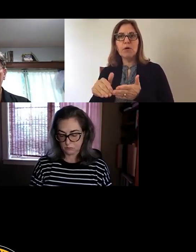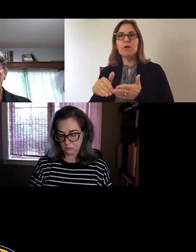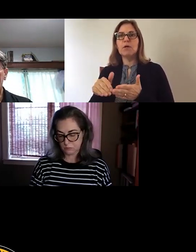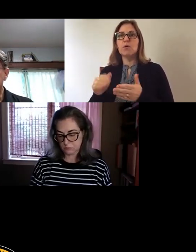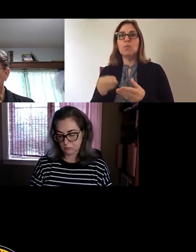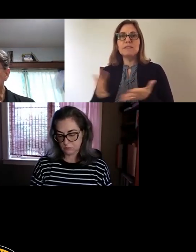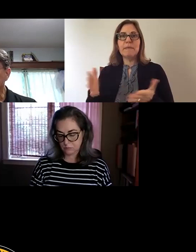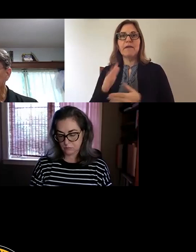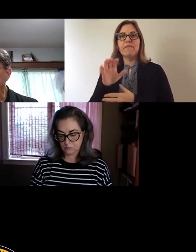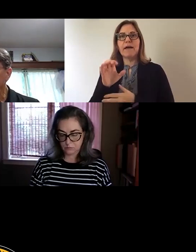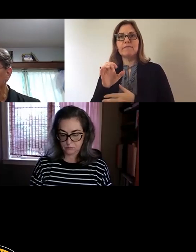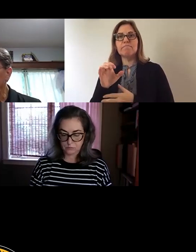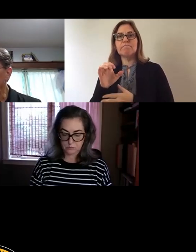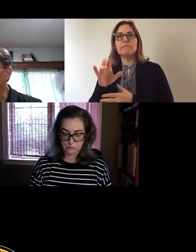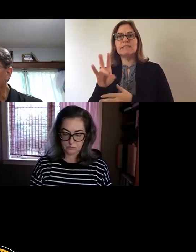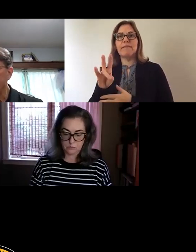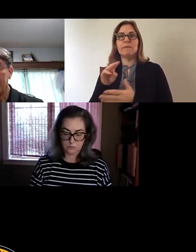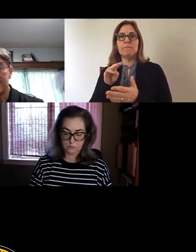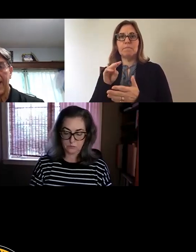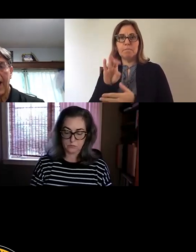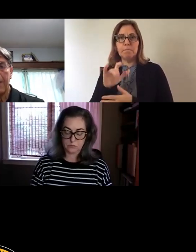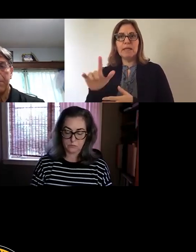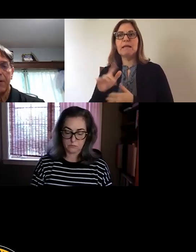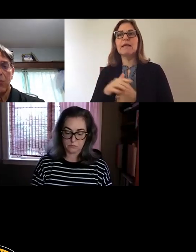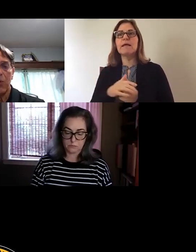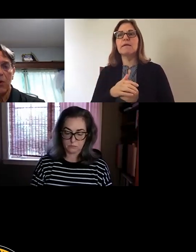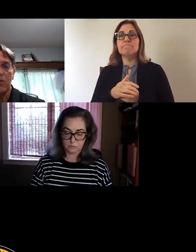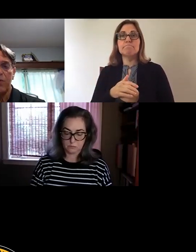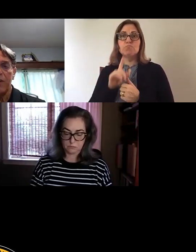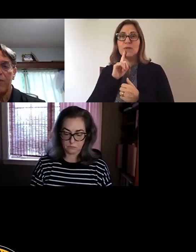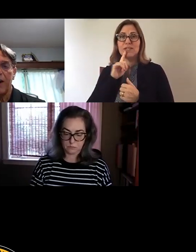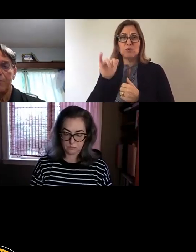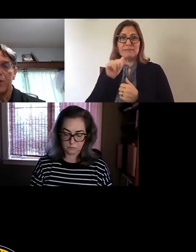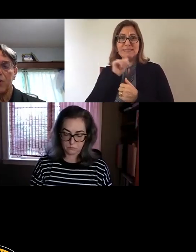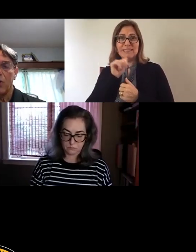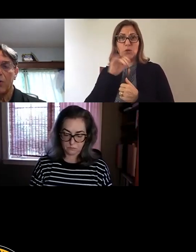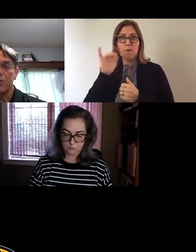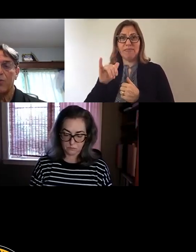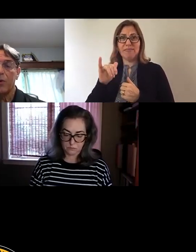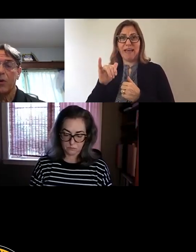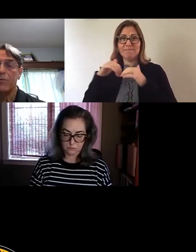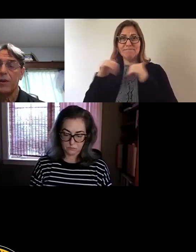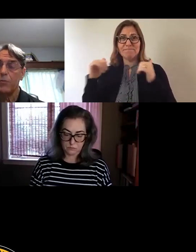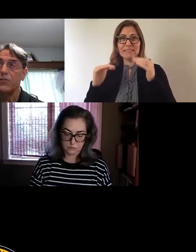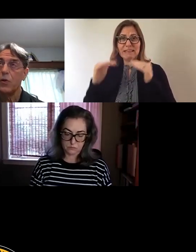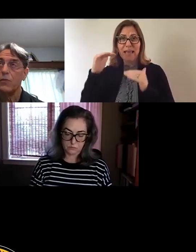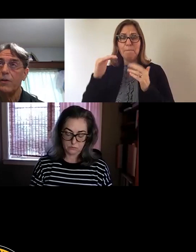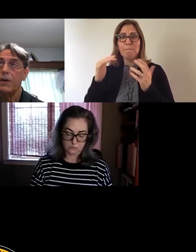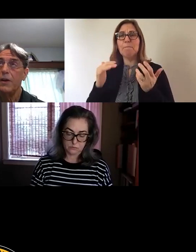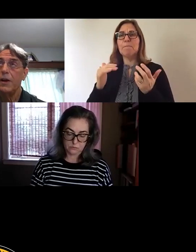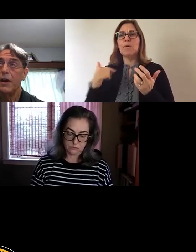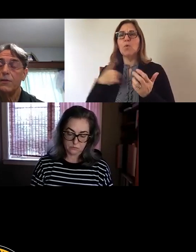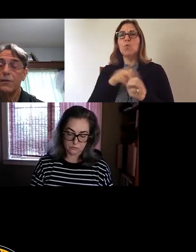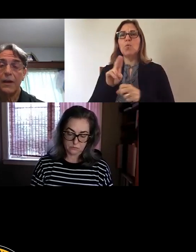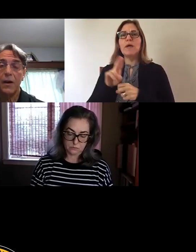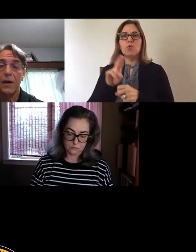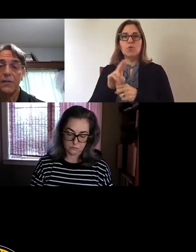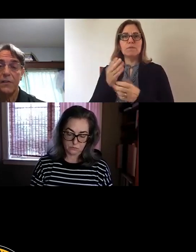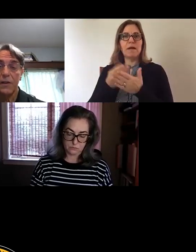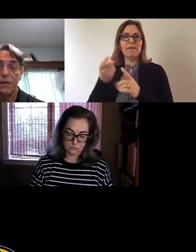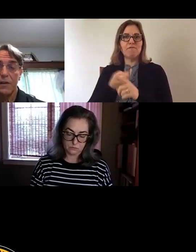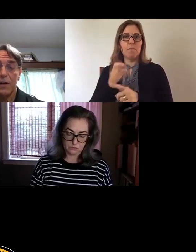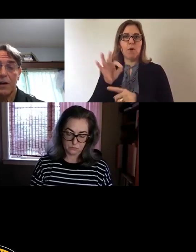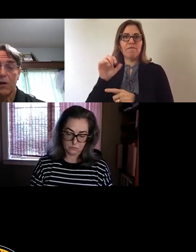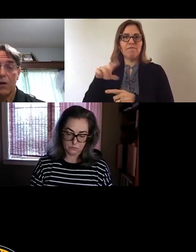And in order to deal with that gap, we used $55 million from our fund reserve. And thank